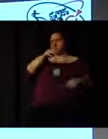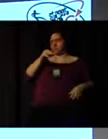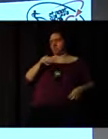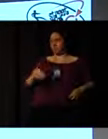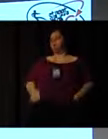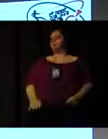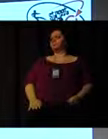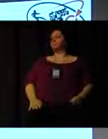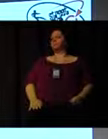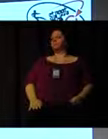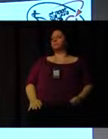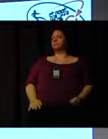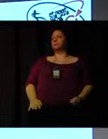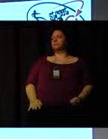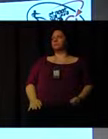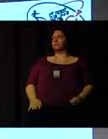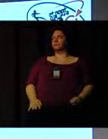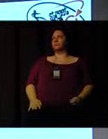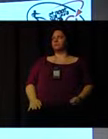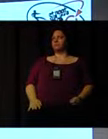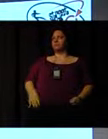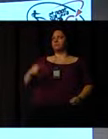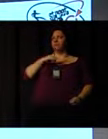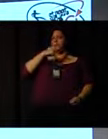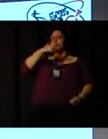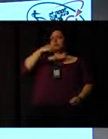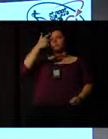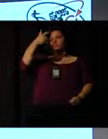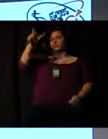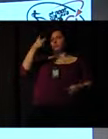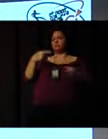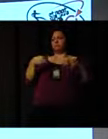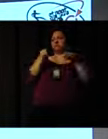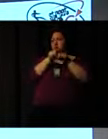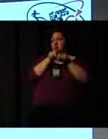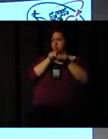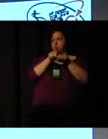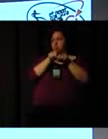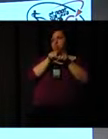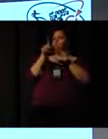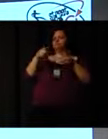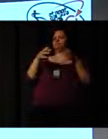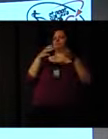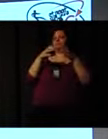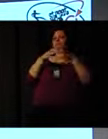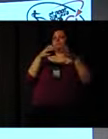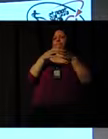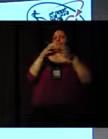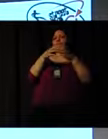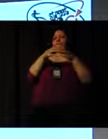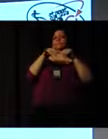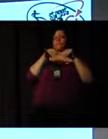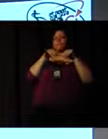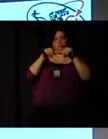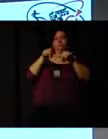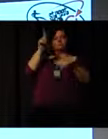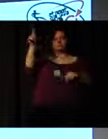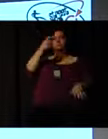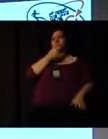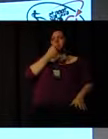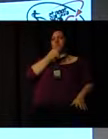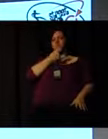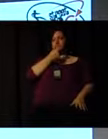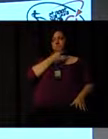to you, but it's a national supermarket chain across UK. And they back the work we do because they really